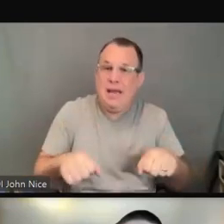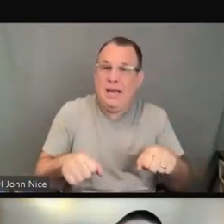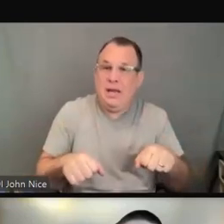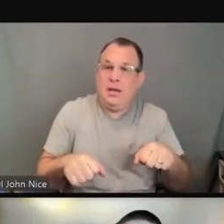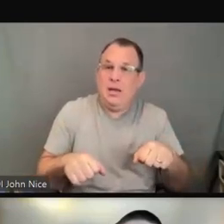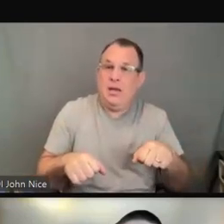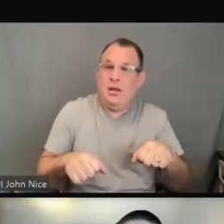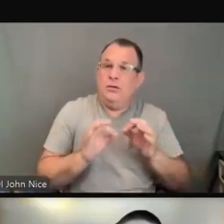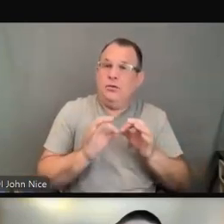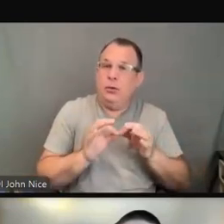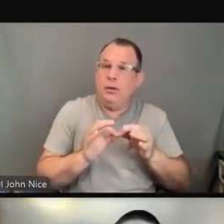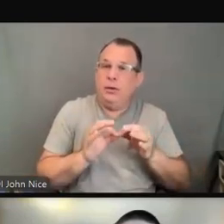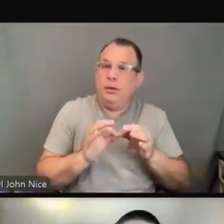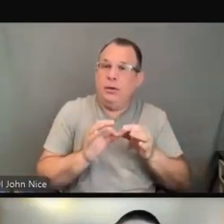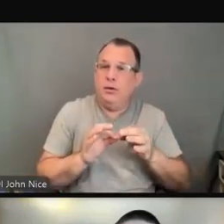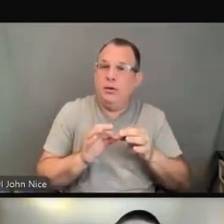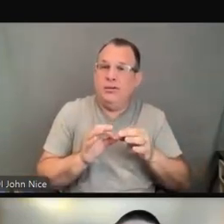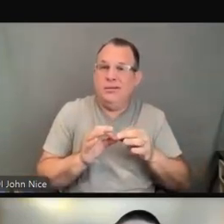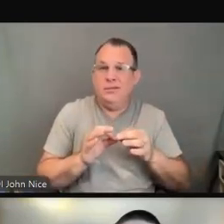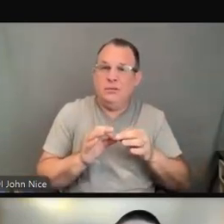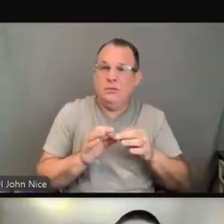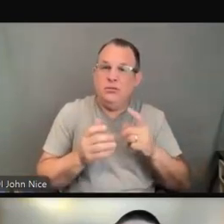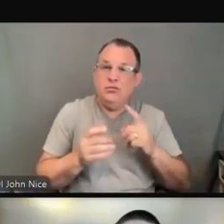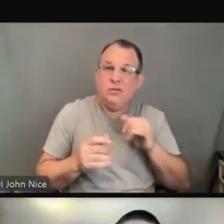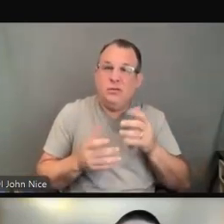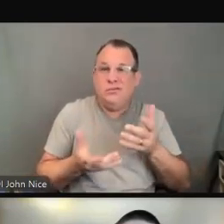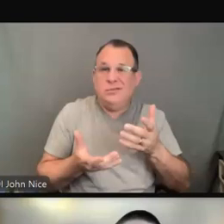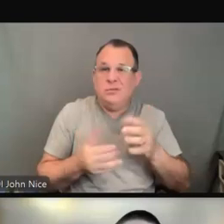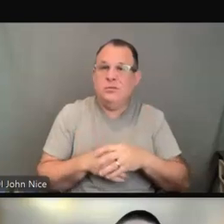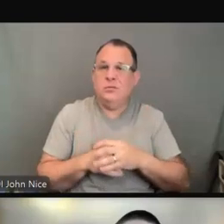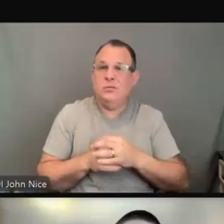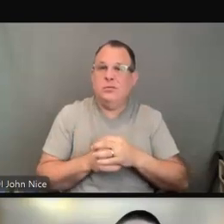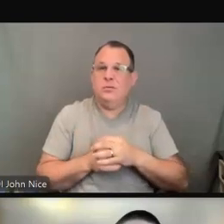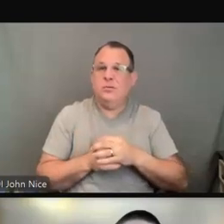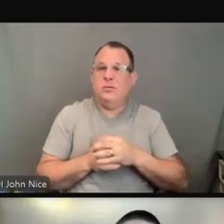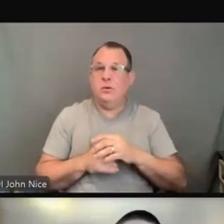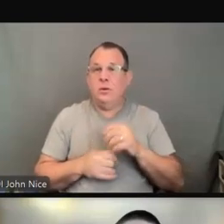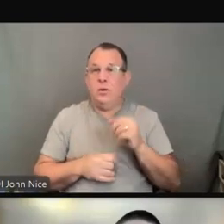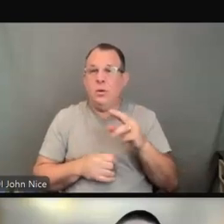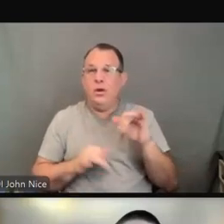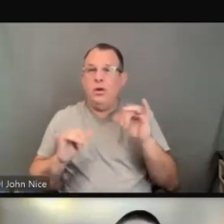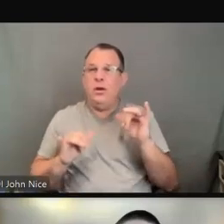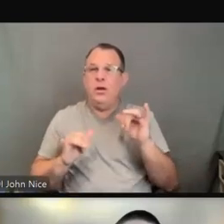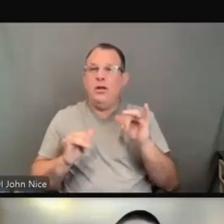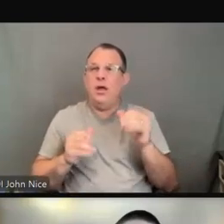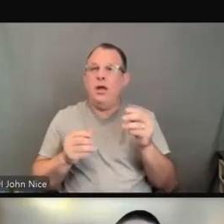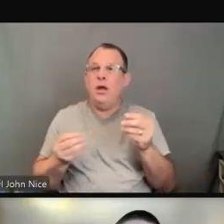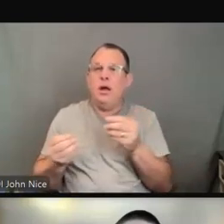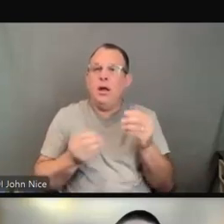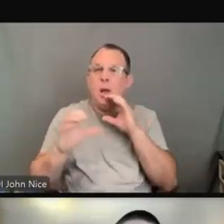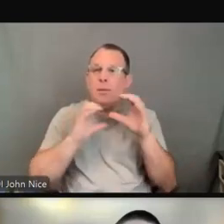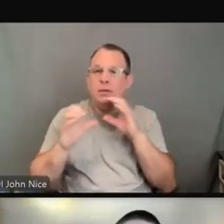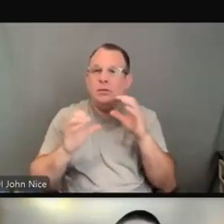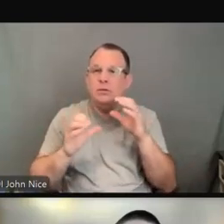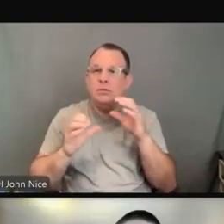could be used to interpret or facilitate communication, but only when a qualified interpreter